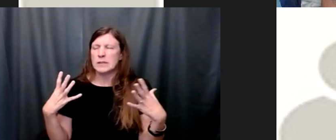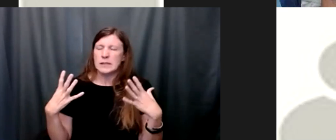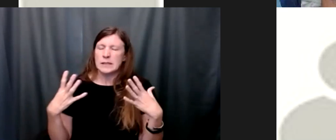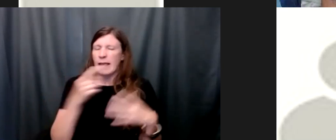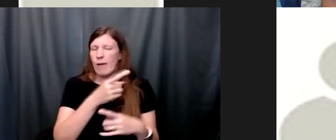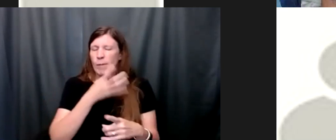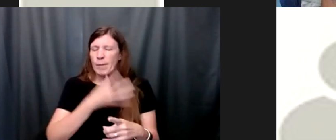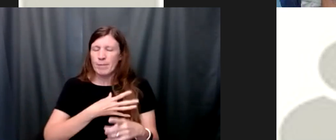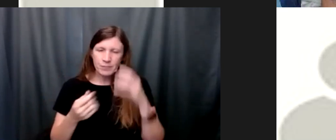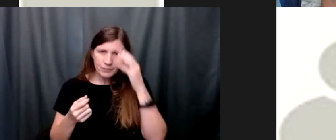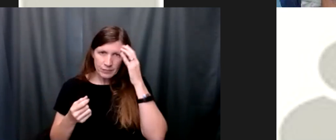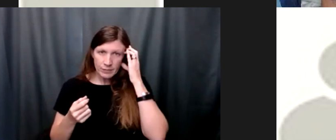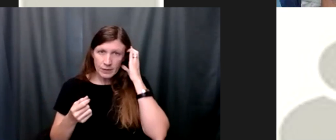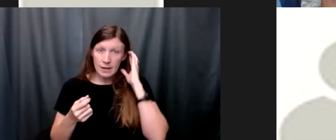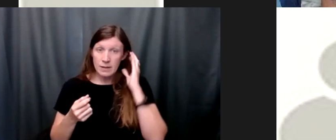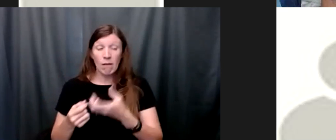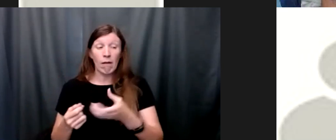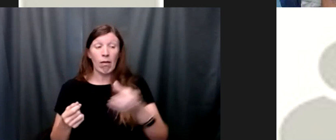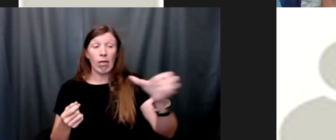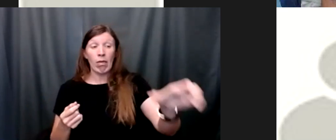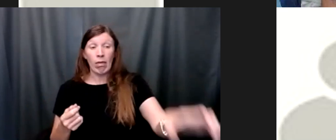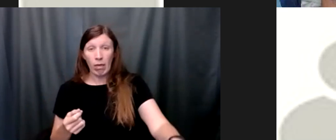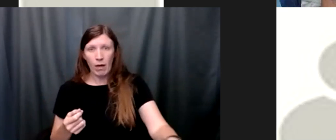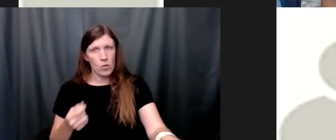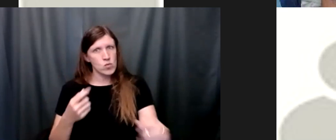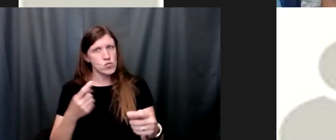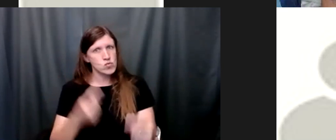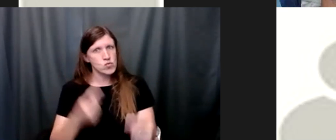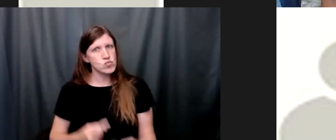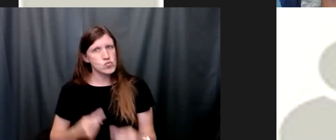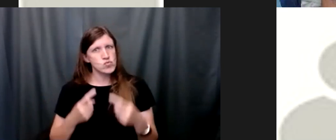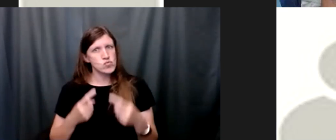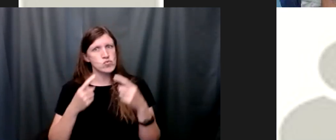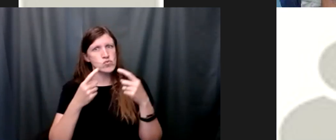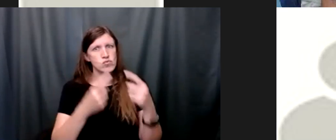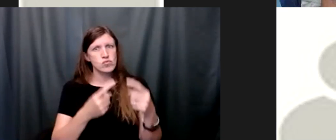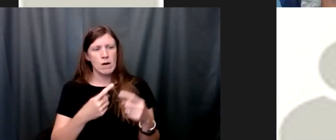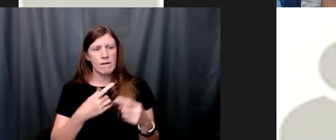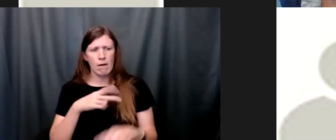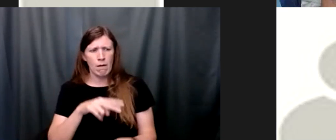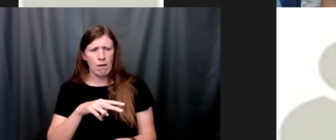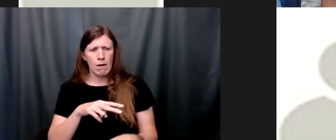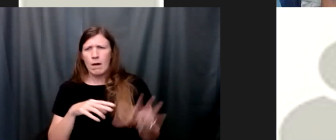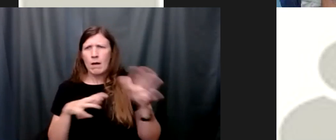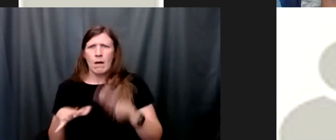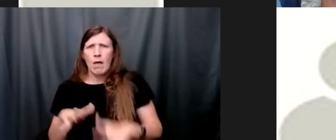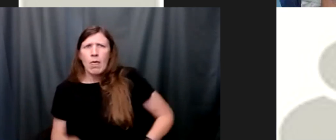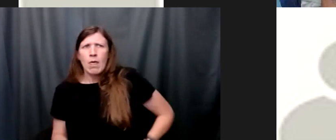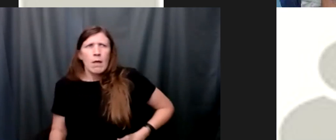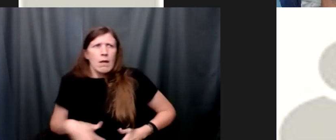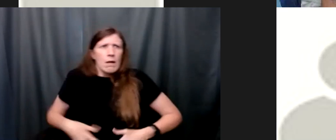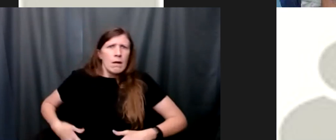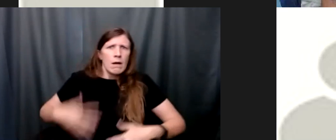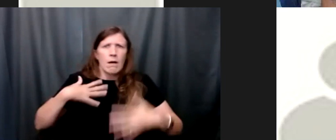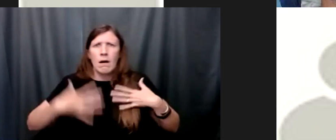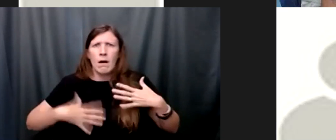off my phone it was really actually quite difficult i felt like i was missing something i kept reaching for something that was not there